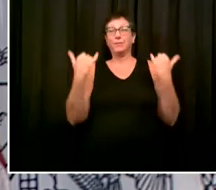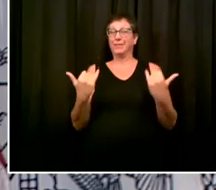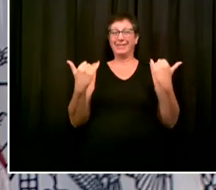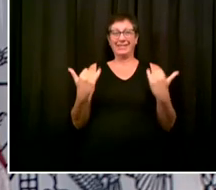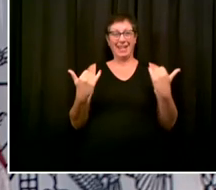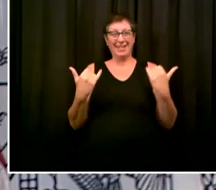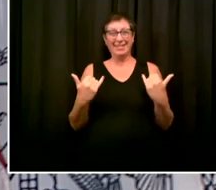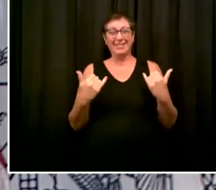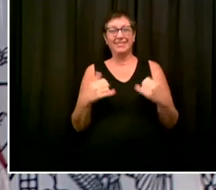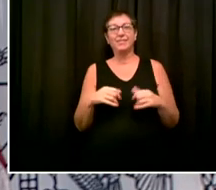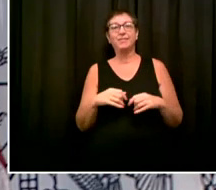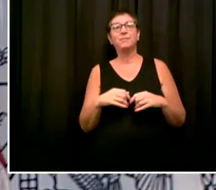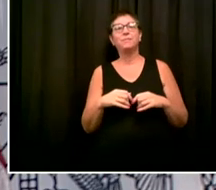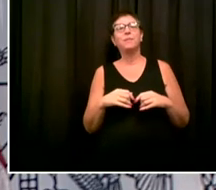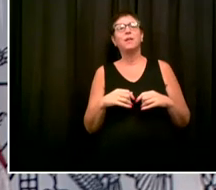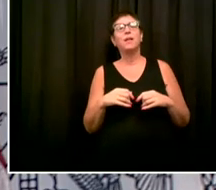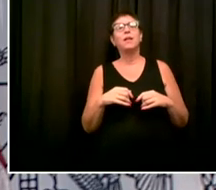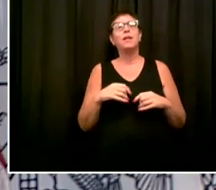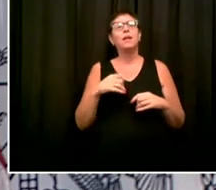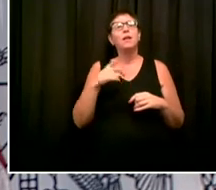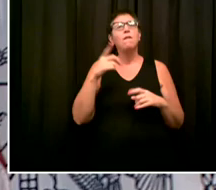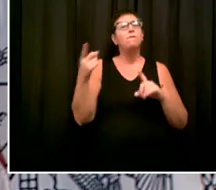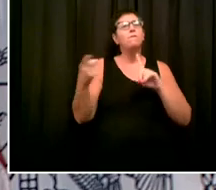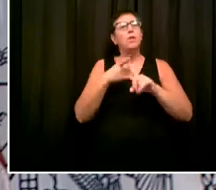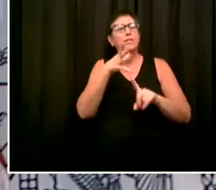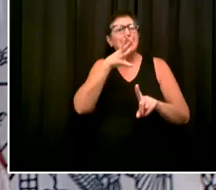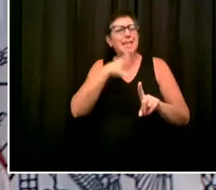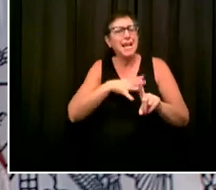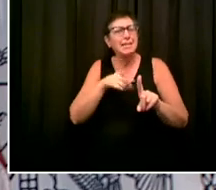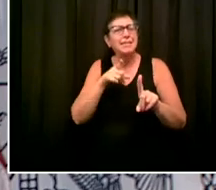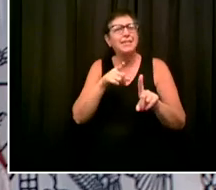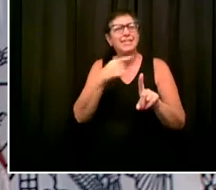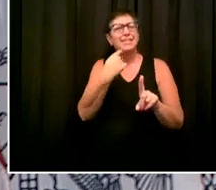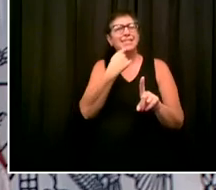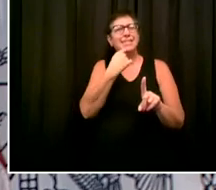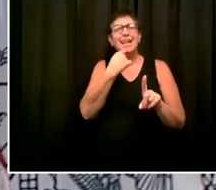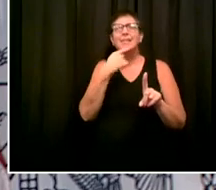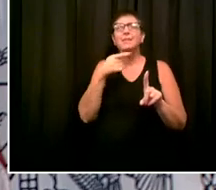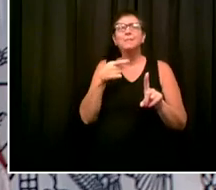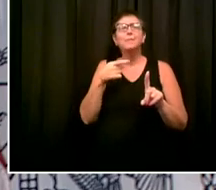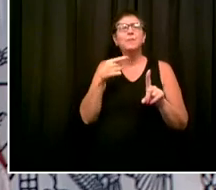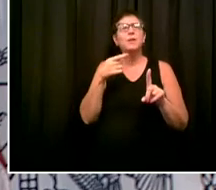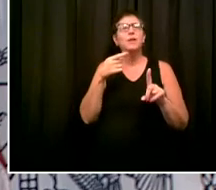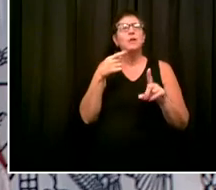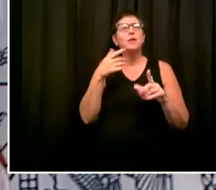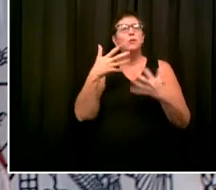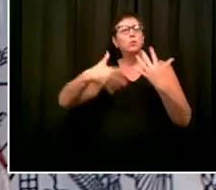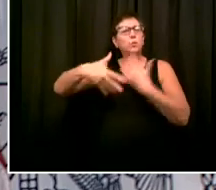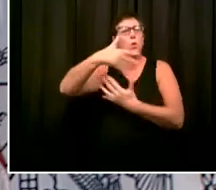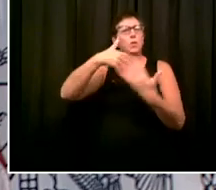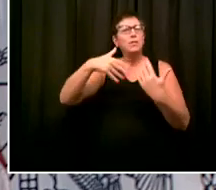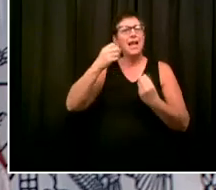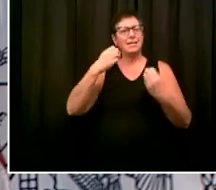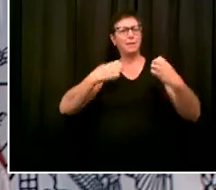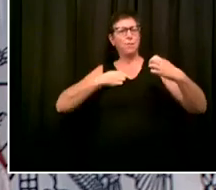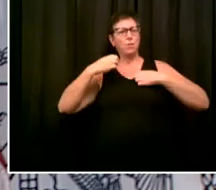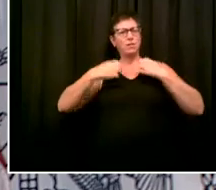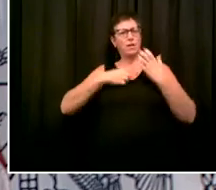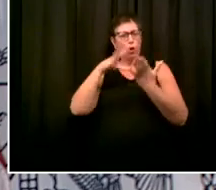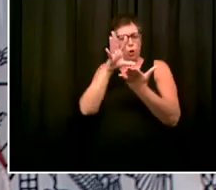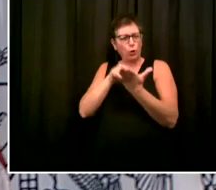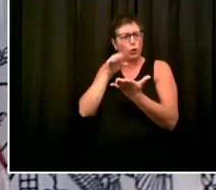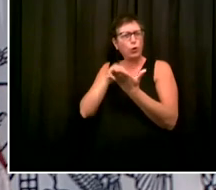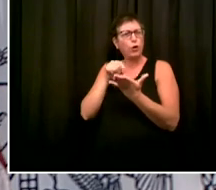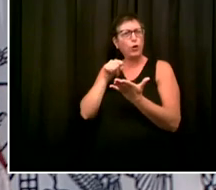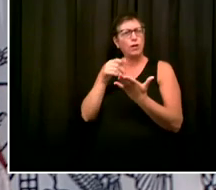First Lady, you said the social and emotional learning has improved things in